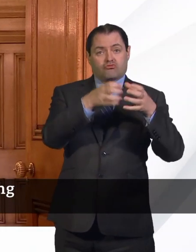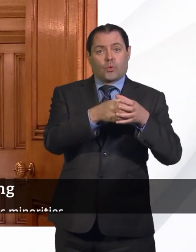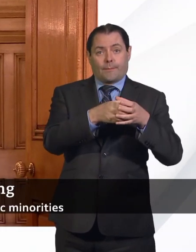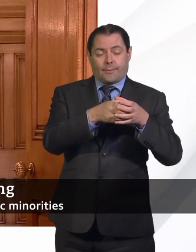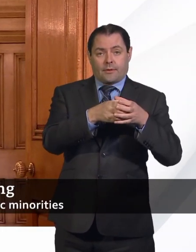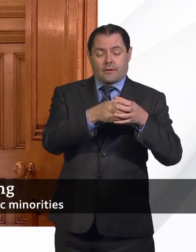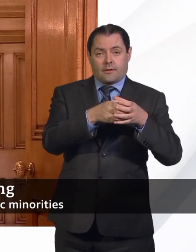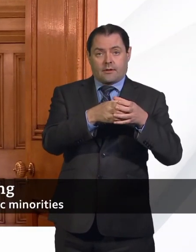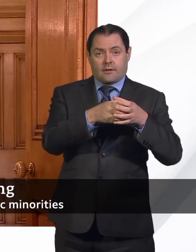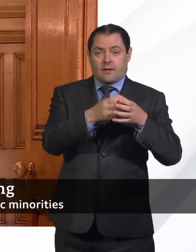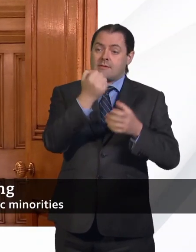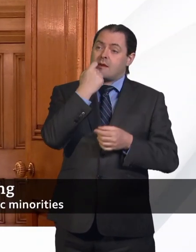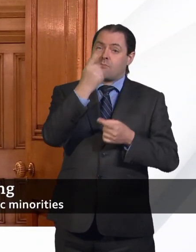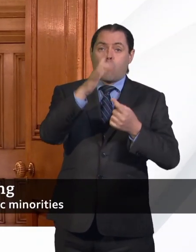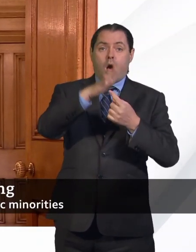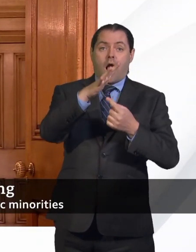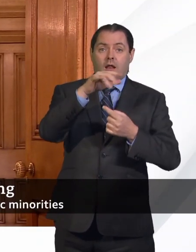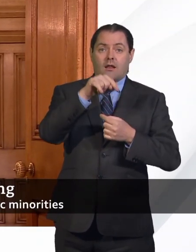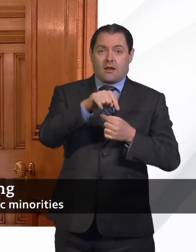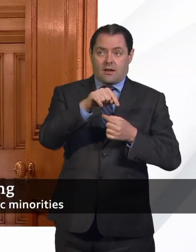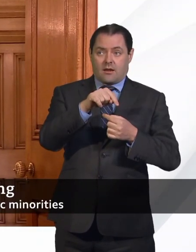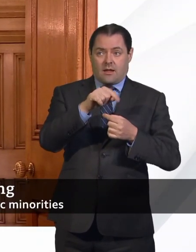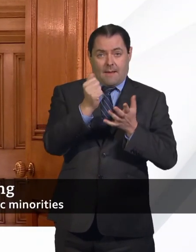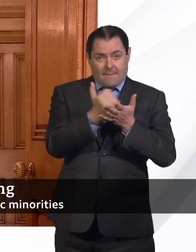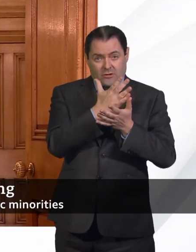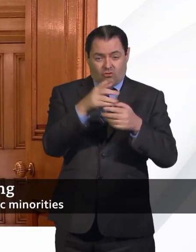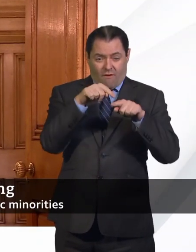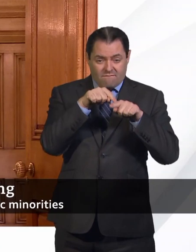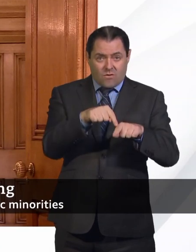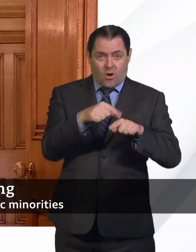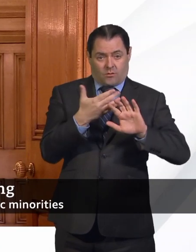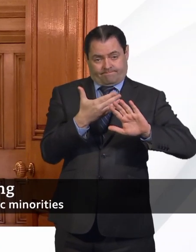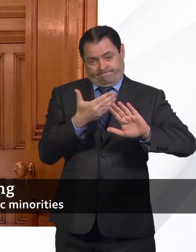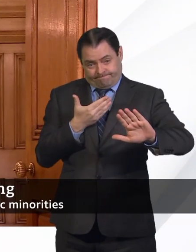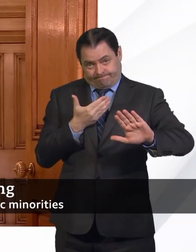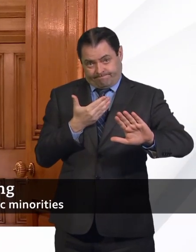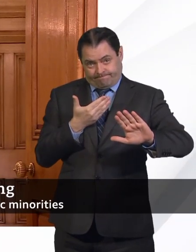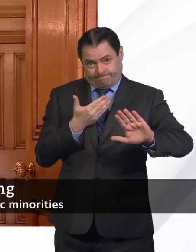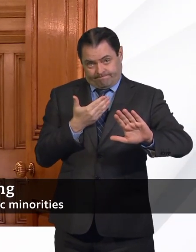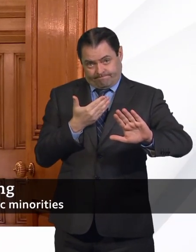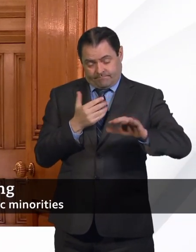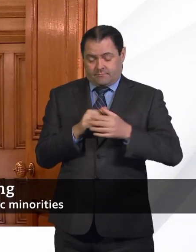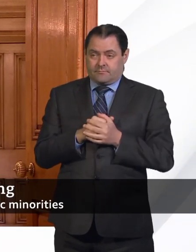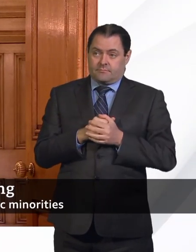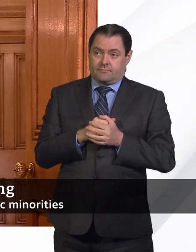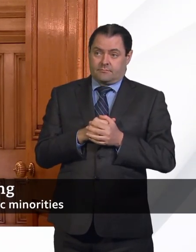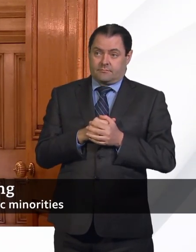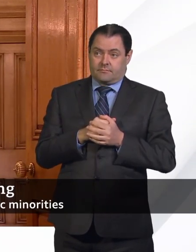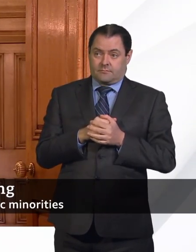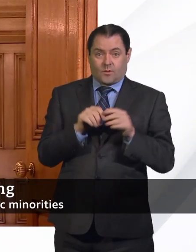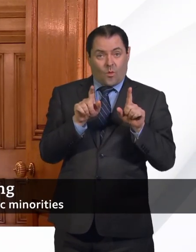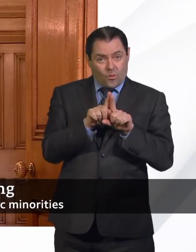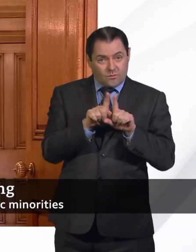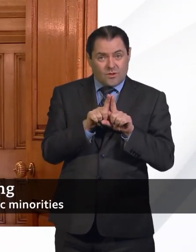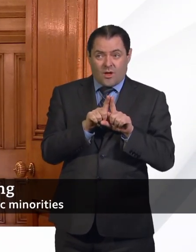most important thing to do is stringently to follow the social distancing guides, including the work on